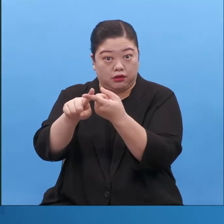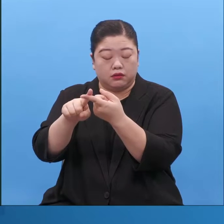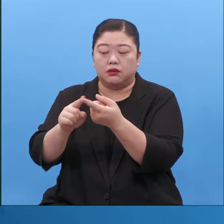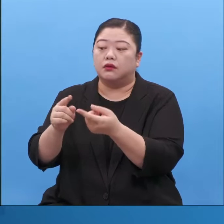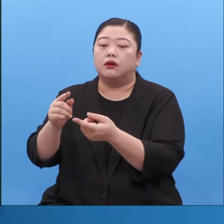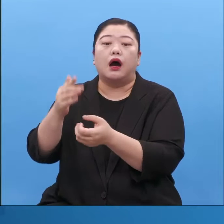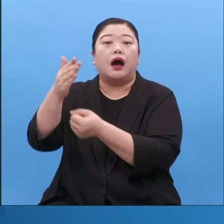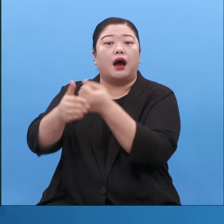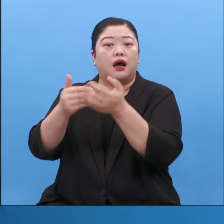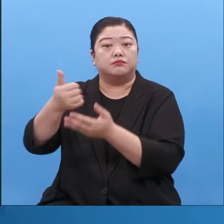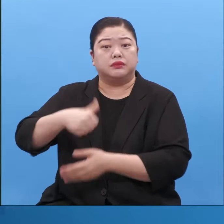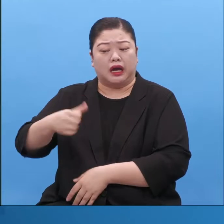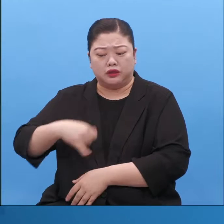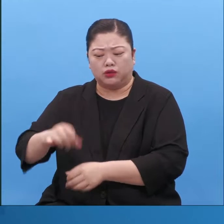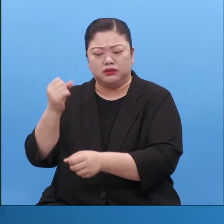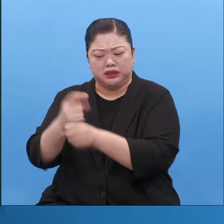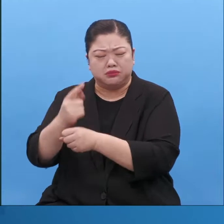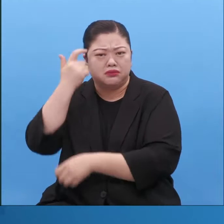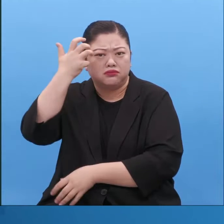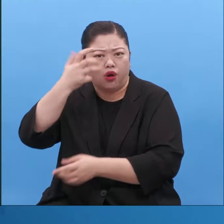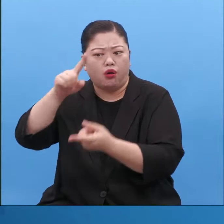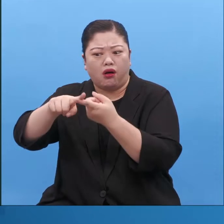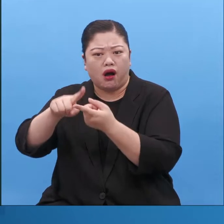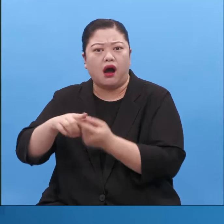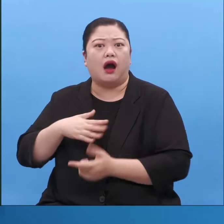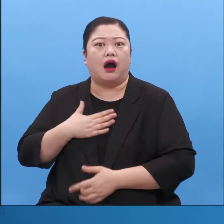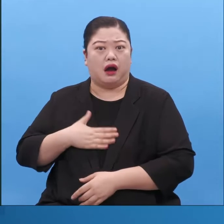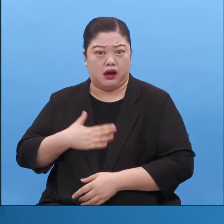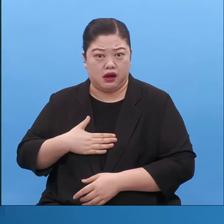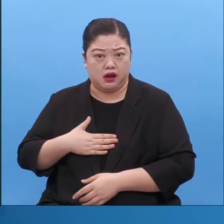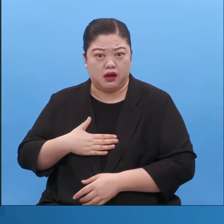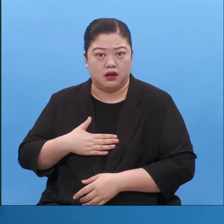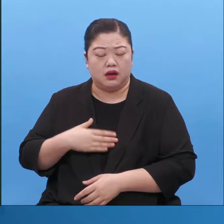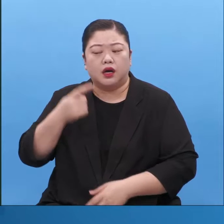and then being a child of God the spiritual things are something that only we know